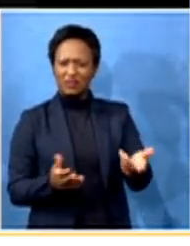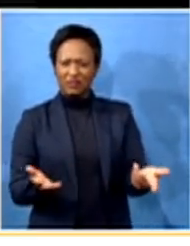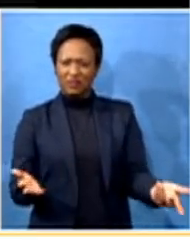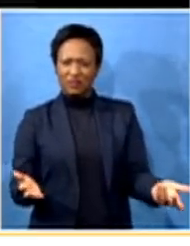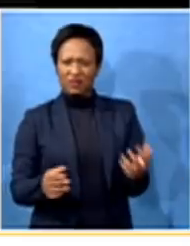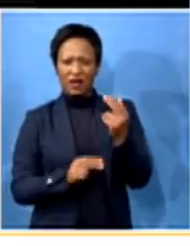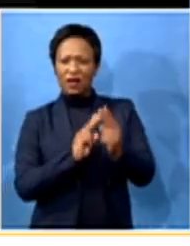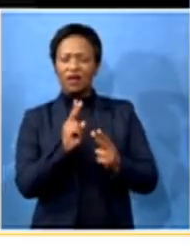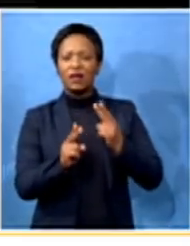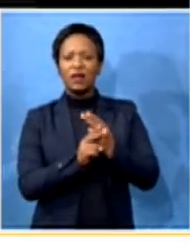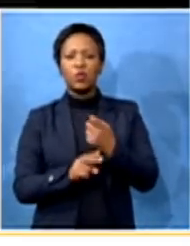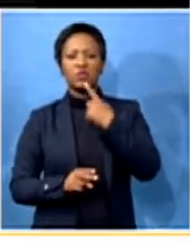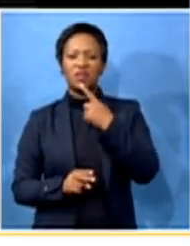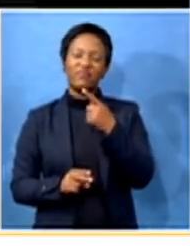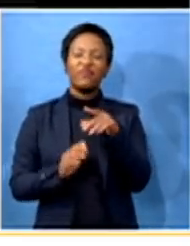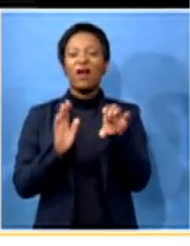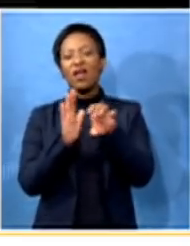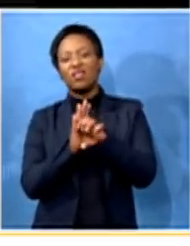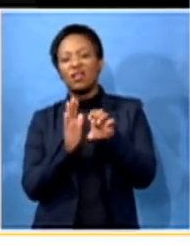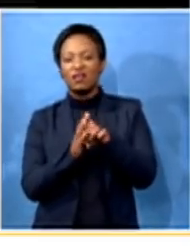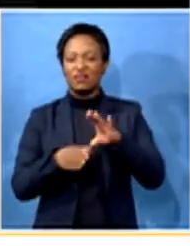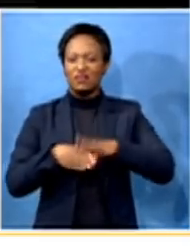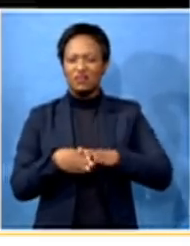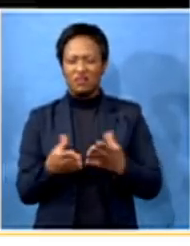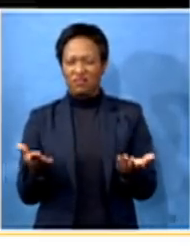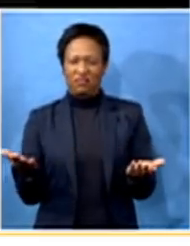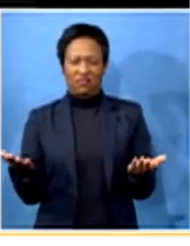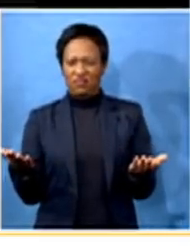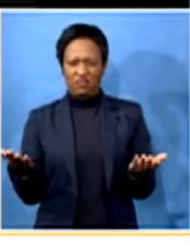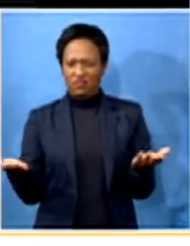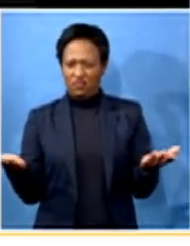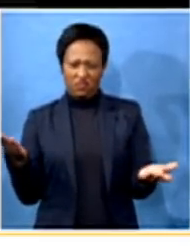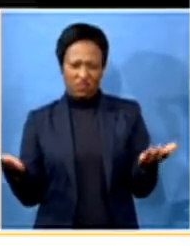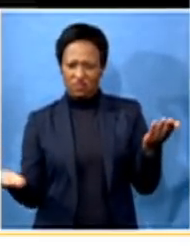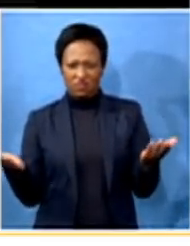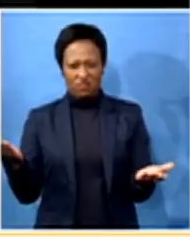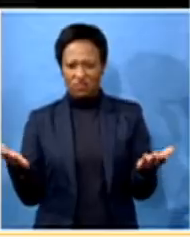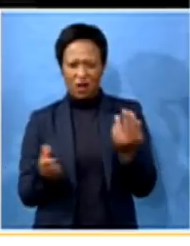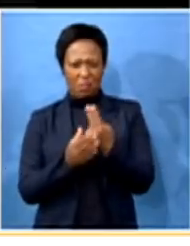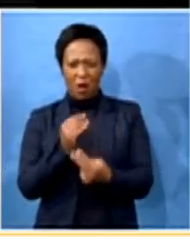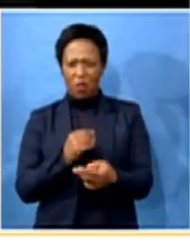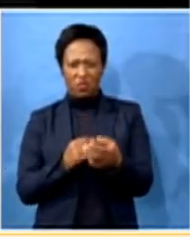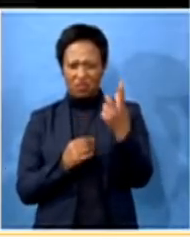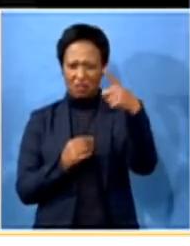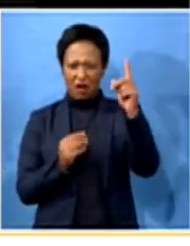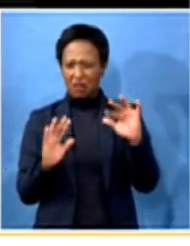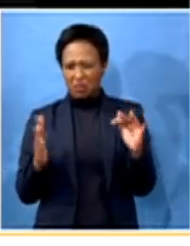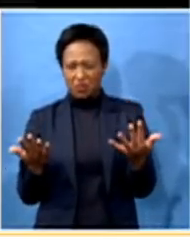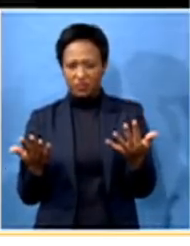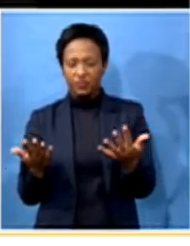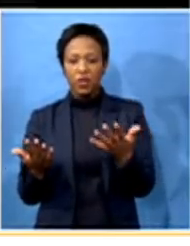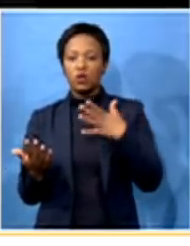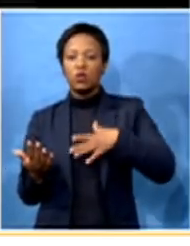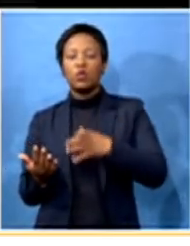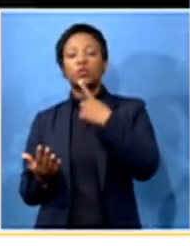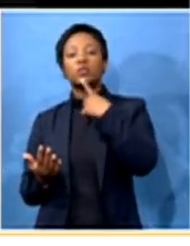that it is for ethical reasons. The two cannot both be right. But what would you like to say